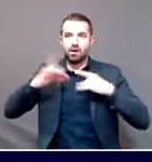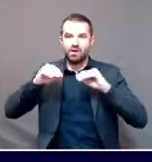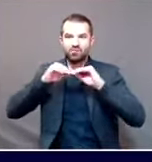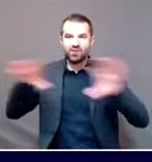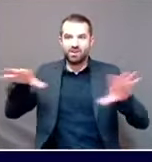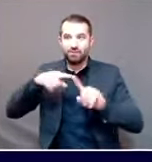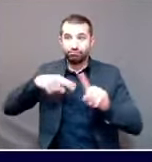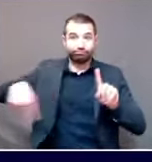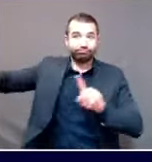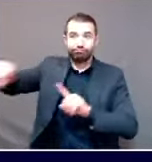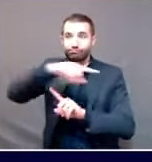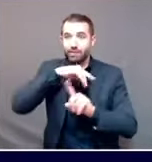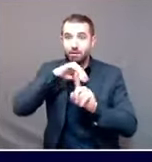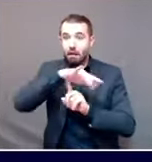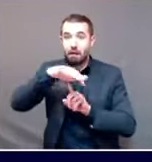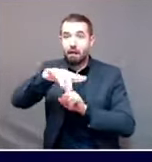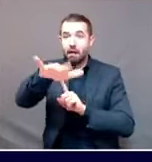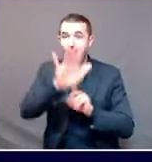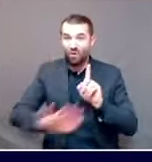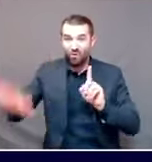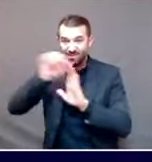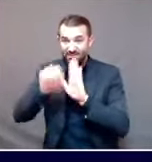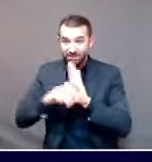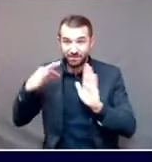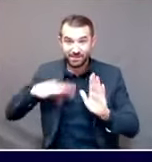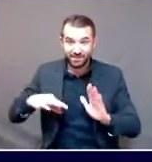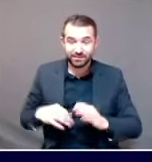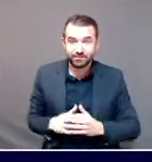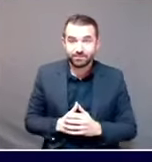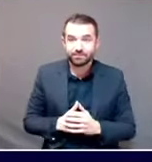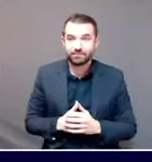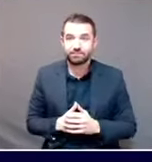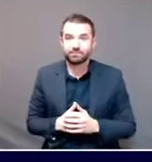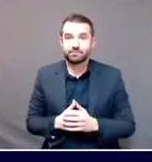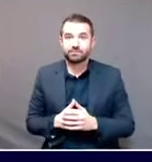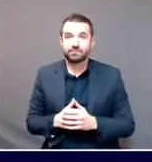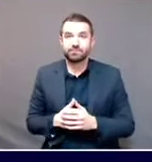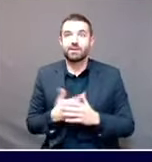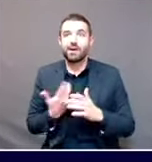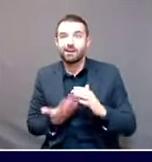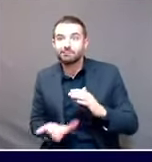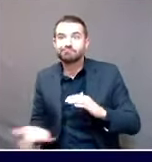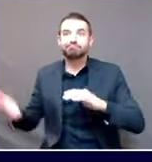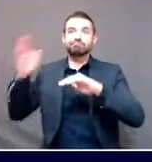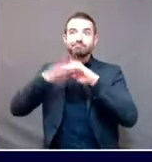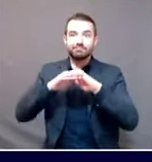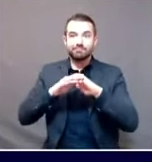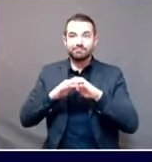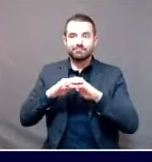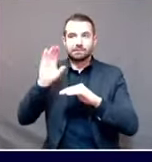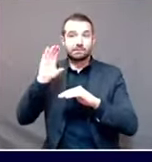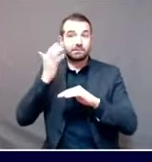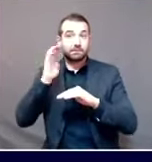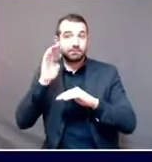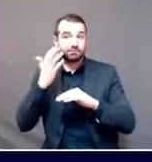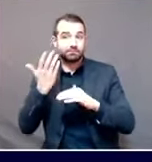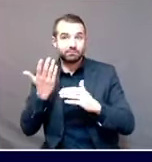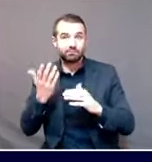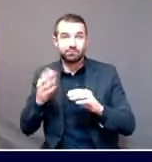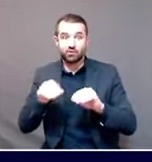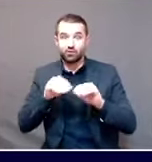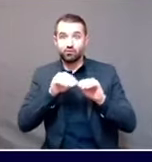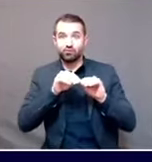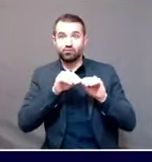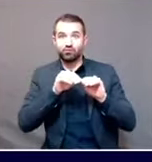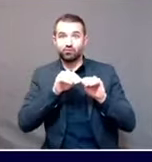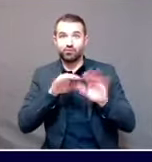Wearing on top of that, we are starting to see the possible beginning of spread that was linked to and that